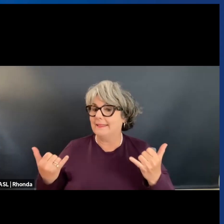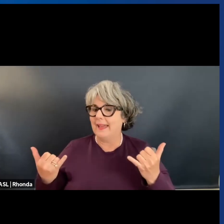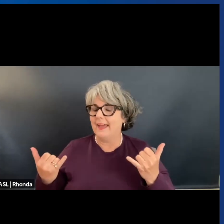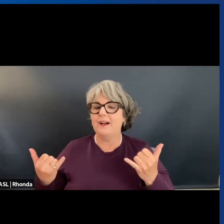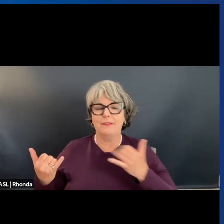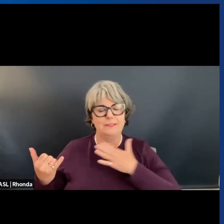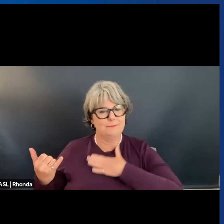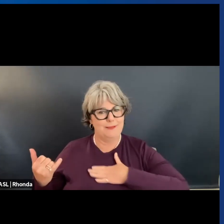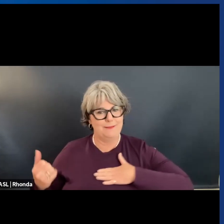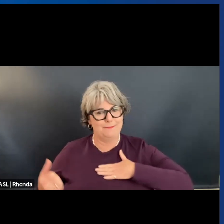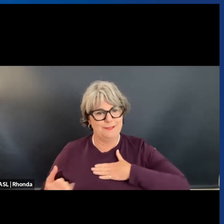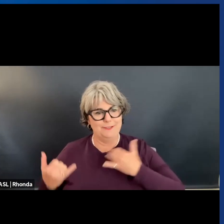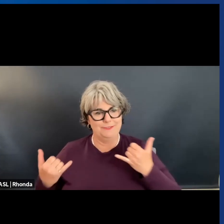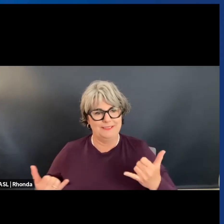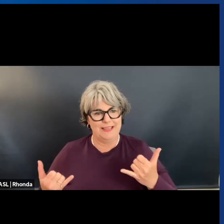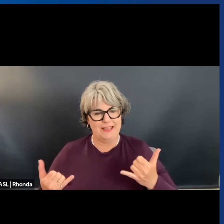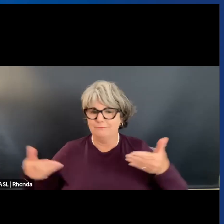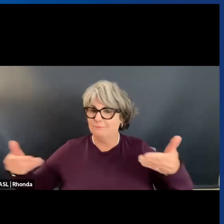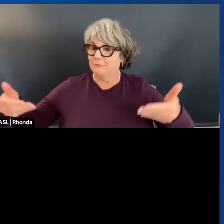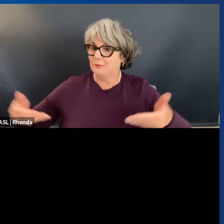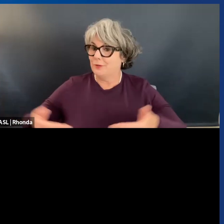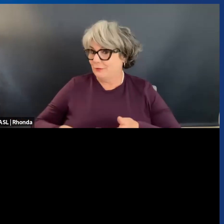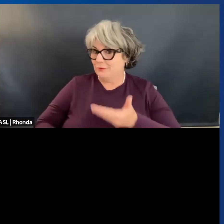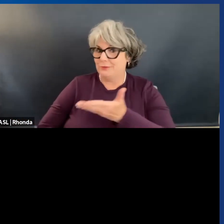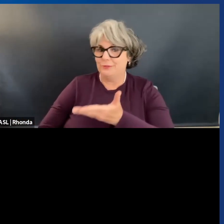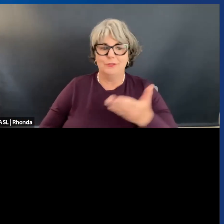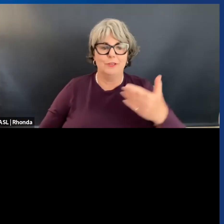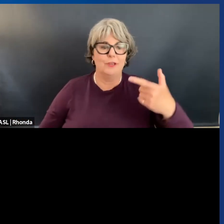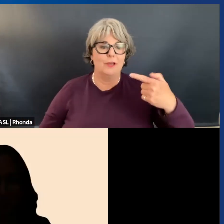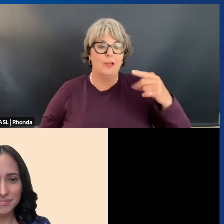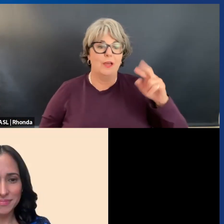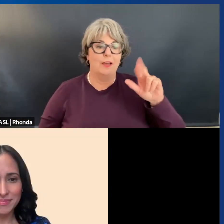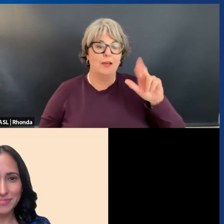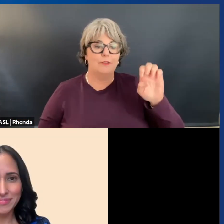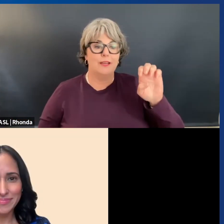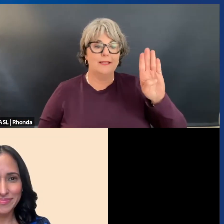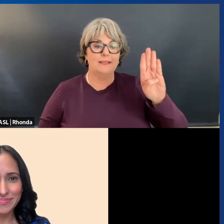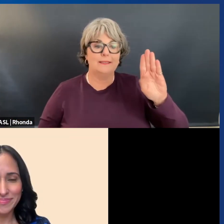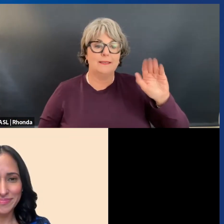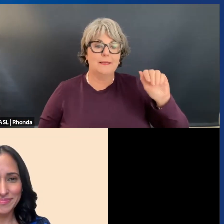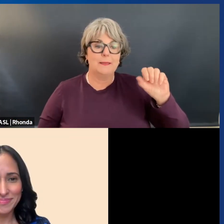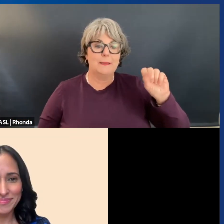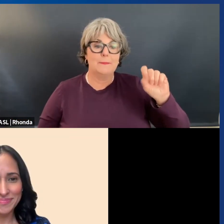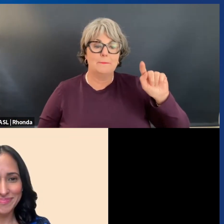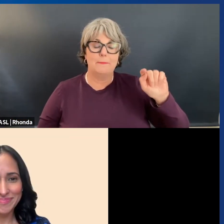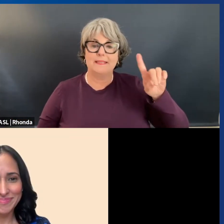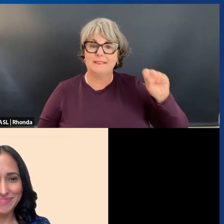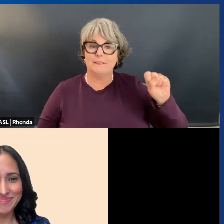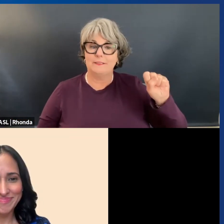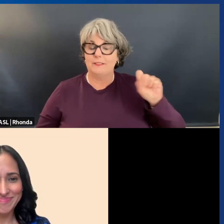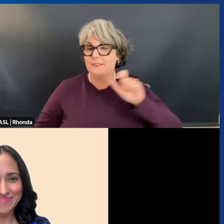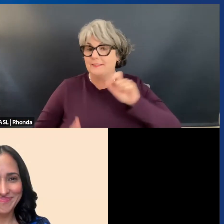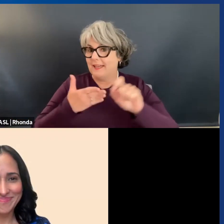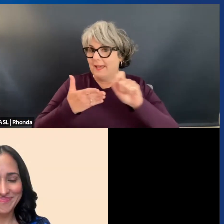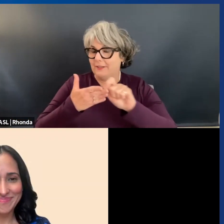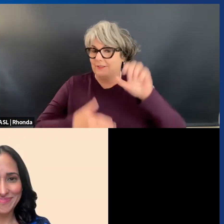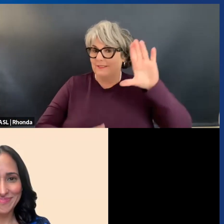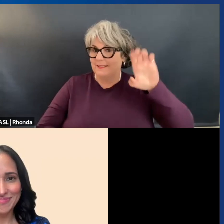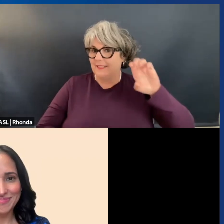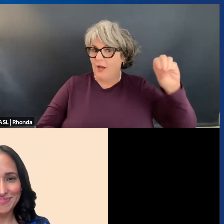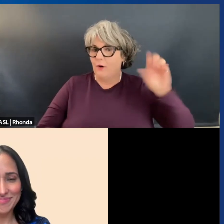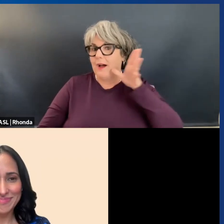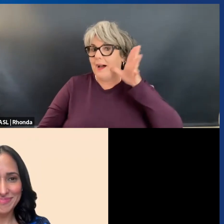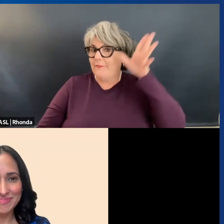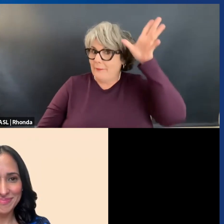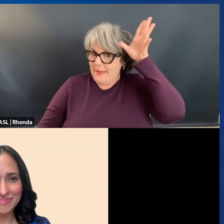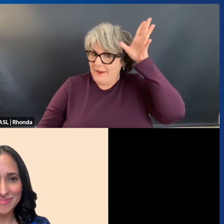my pleasure to introduce Grace Bastidas. Grace is the editor-in-chief of parents